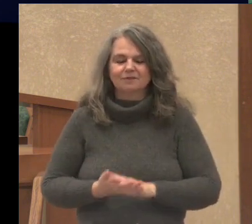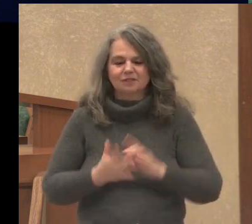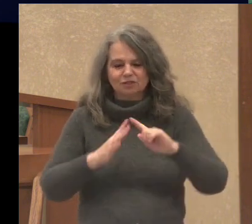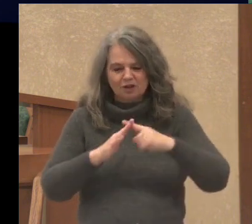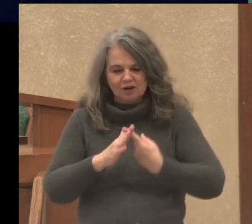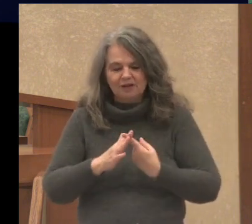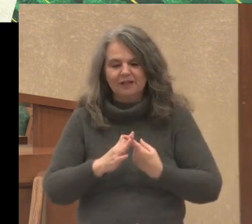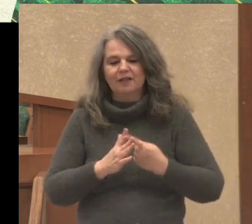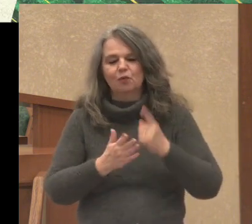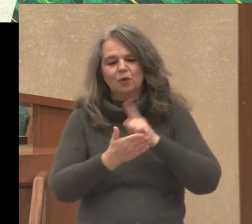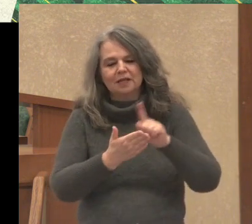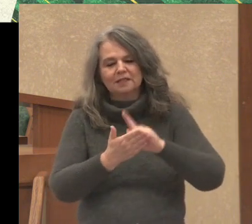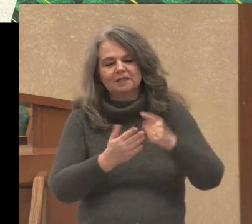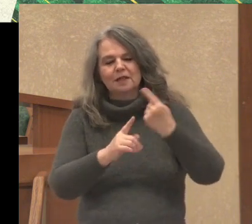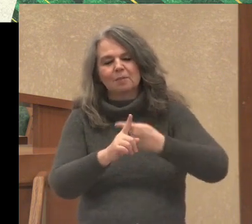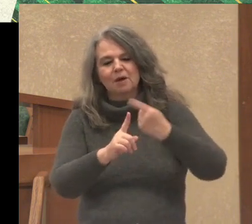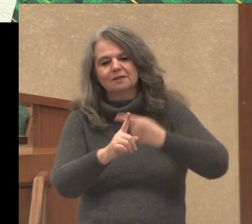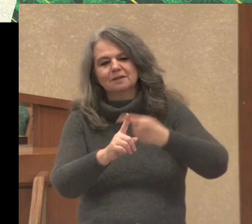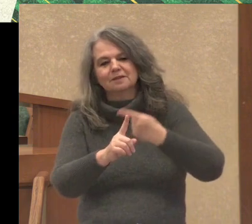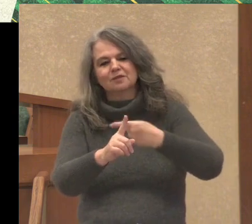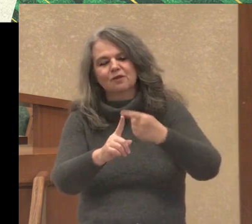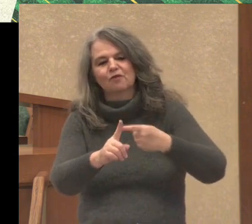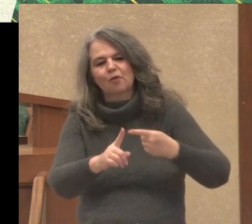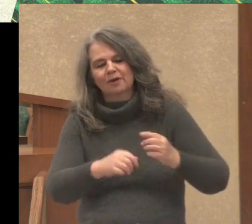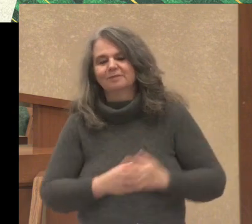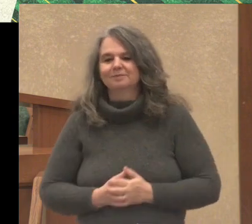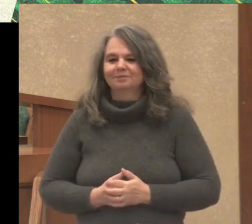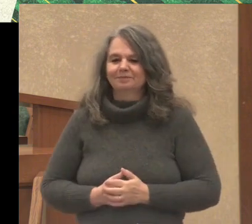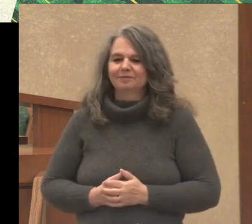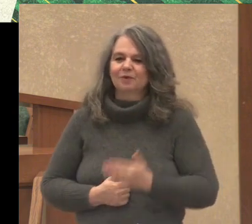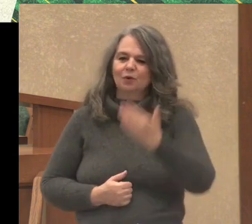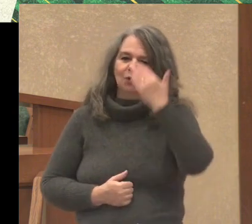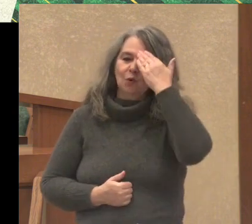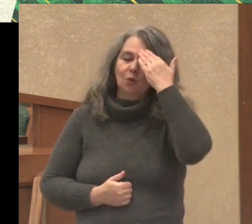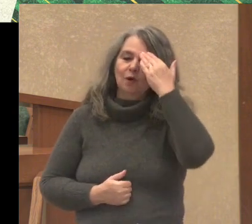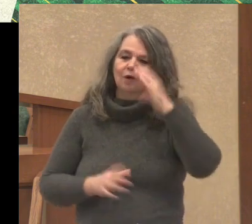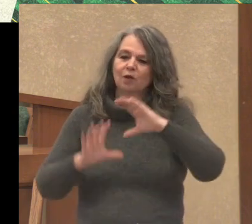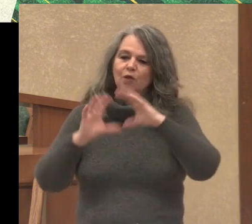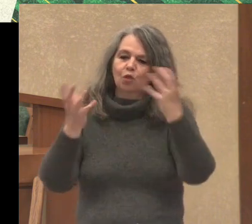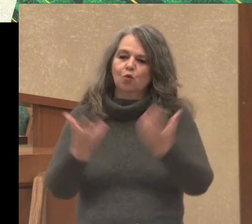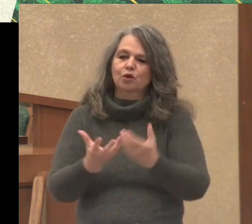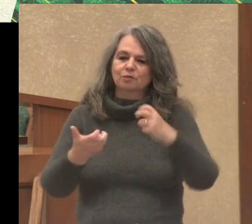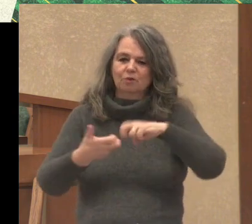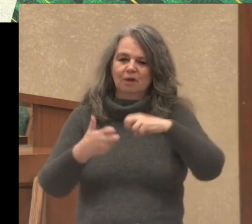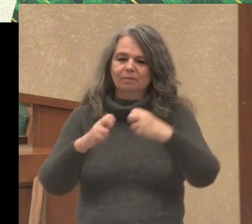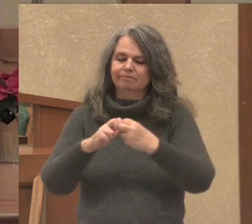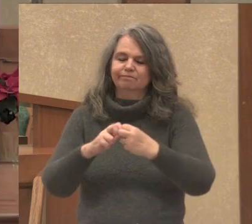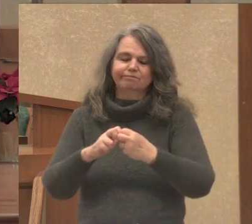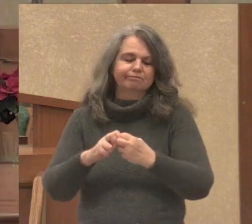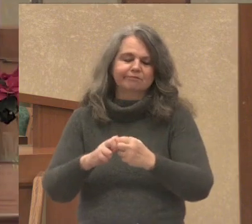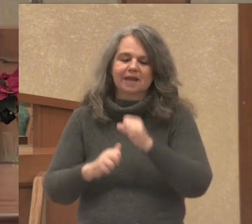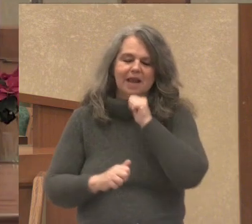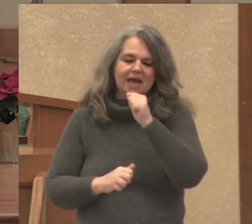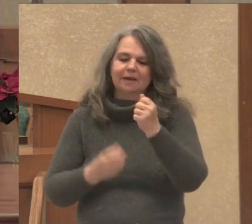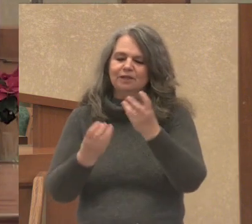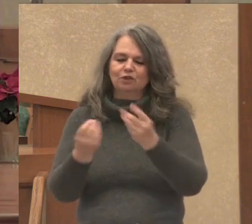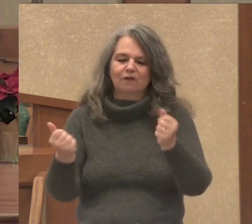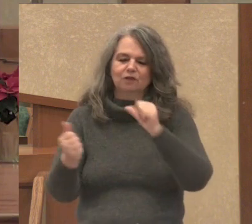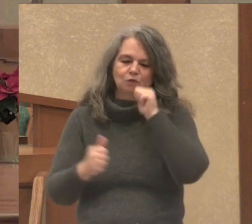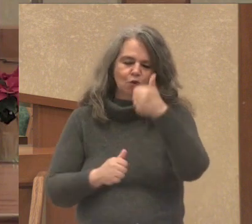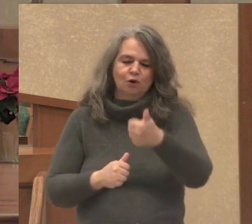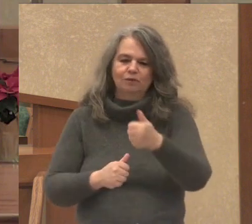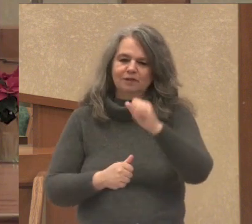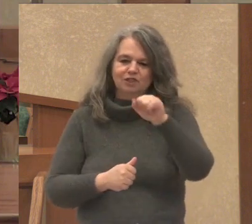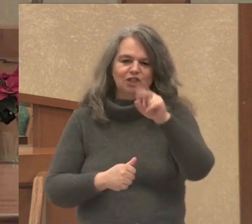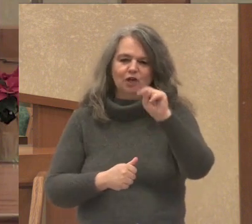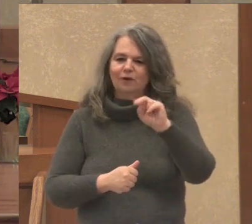progress. Well, we know that the world's problems won't be solved tomorrow on